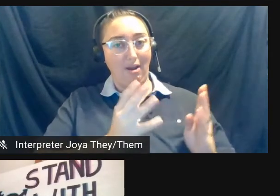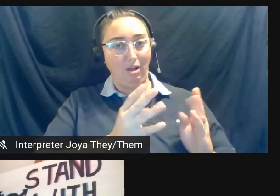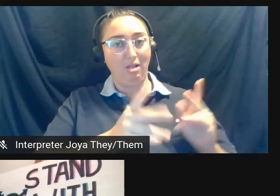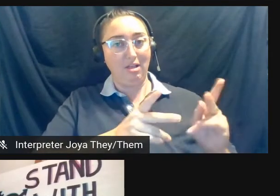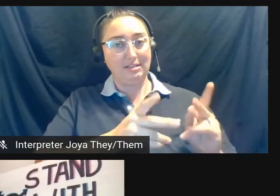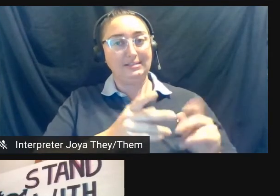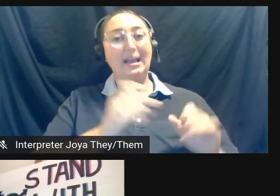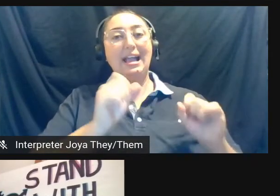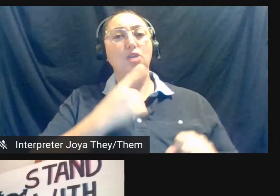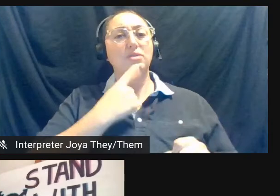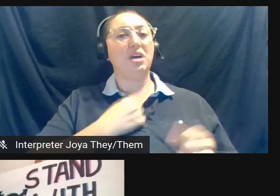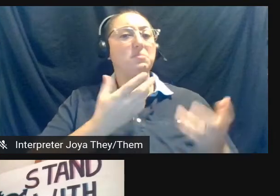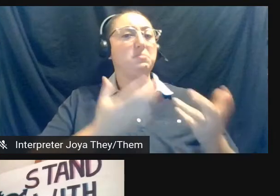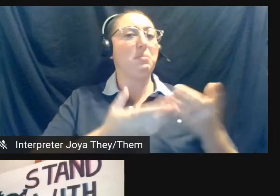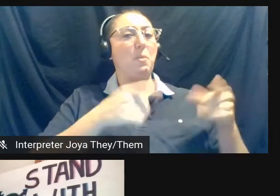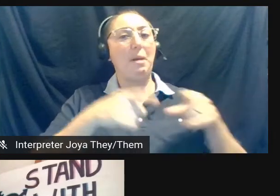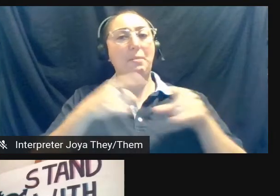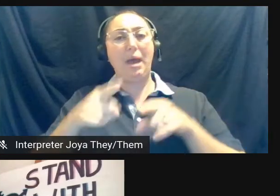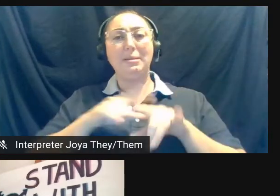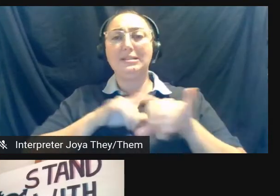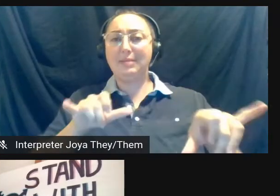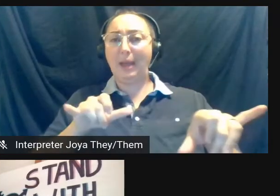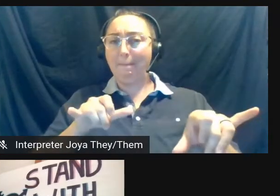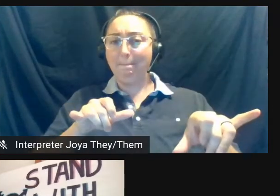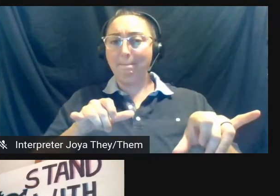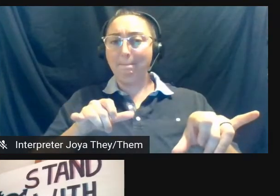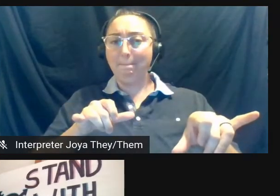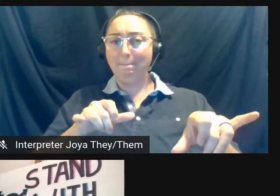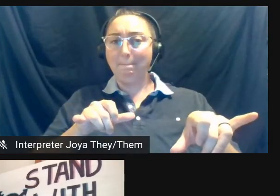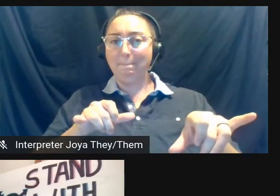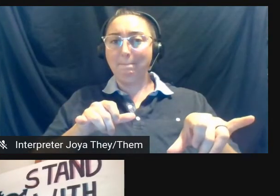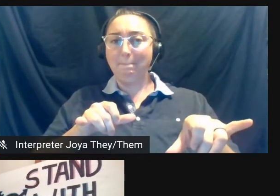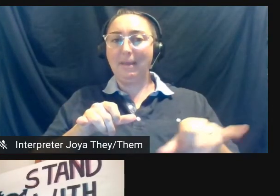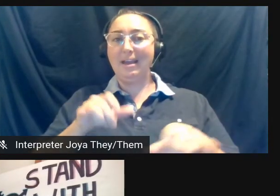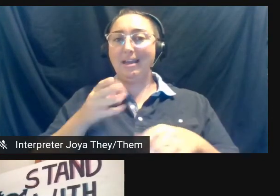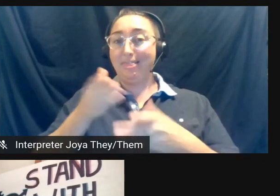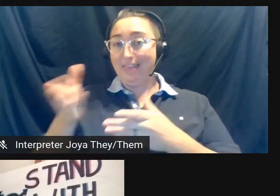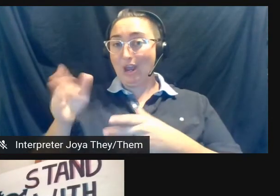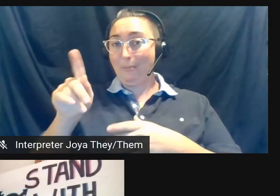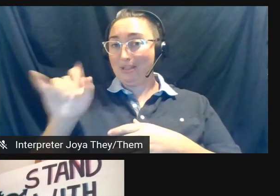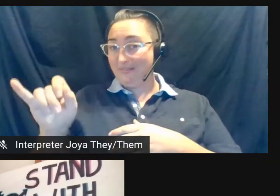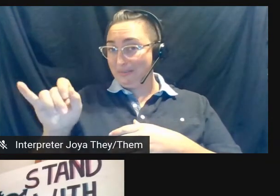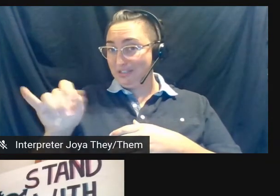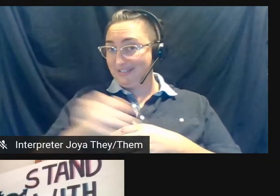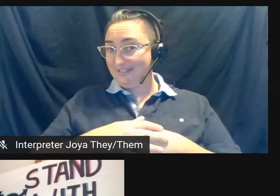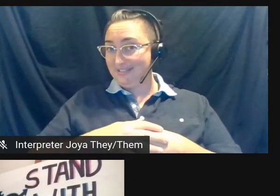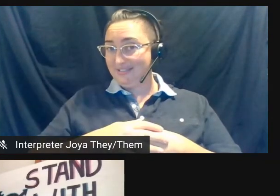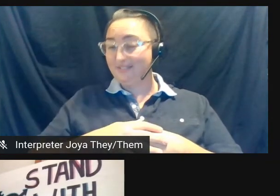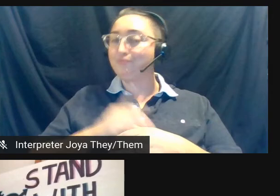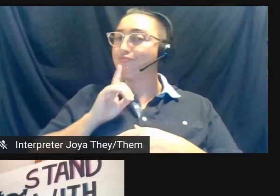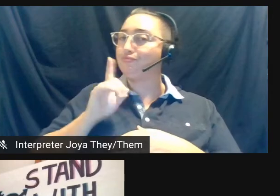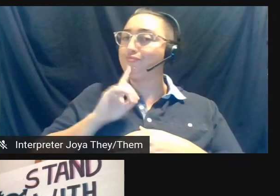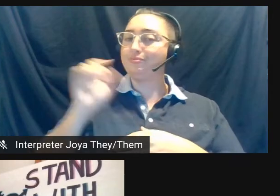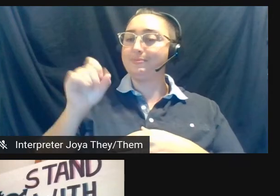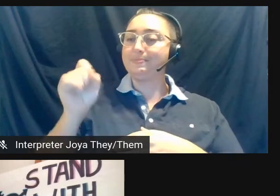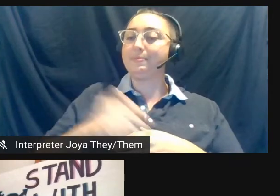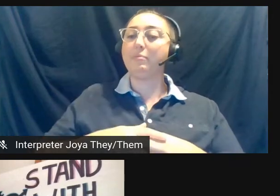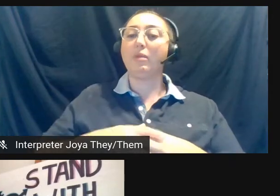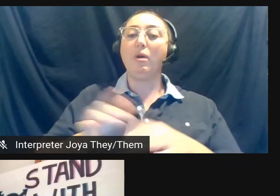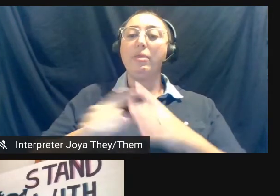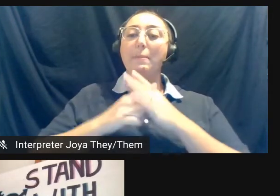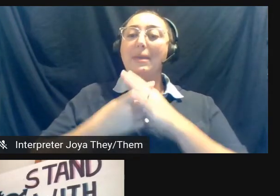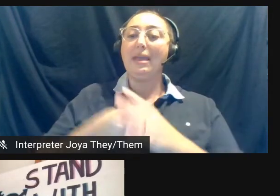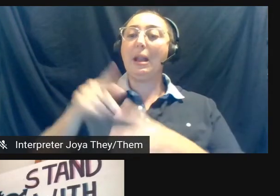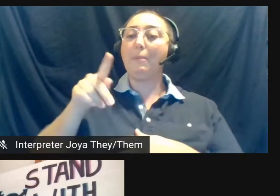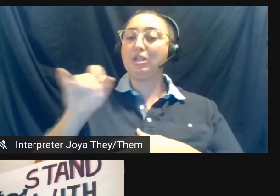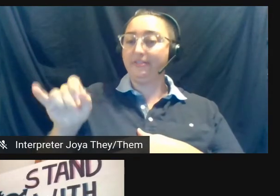what might be happening simultaneously at Positive Images? Yeah, the beginning of